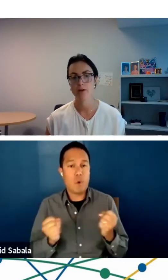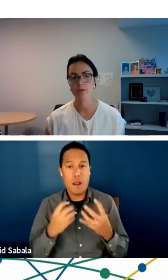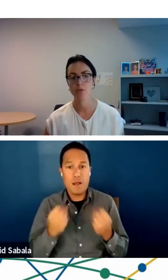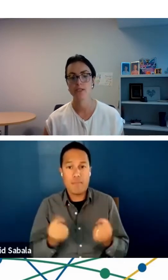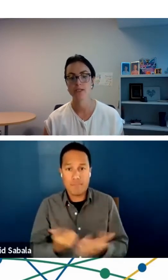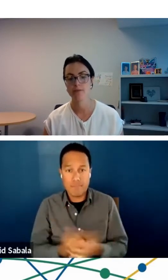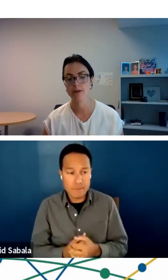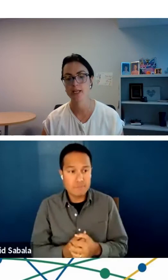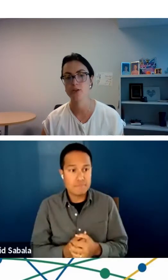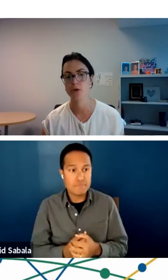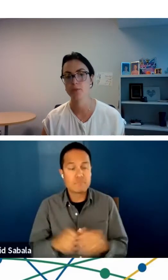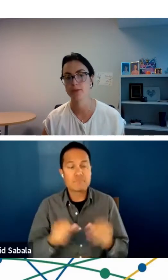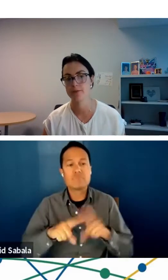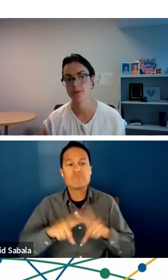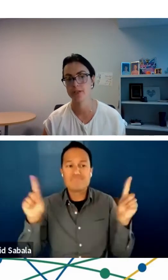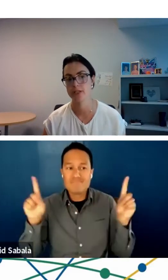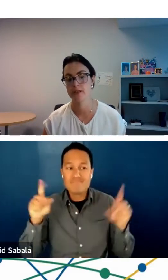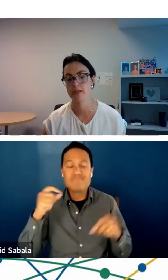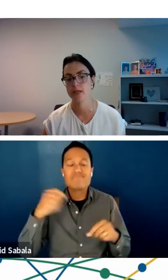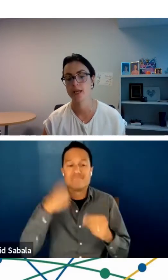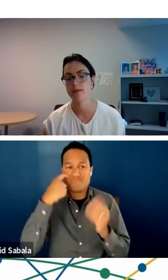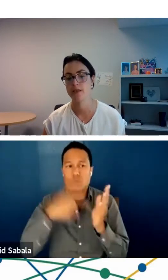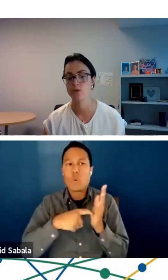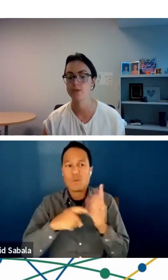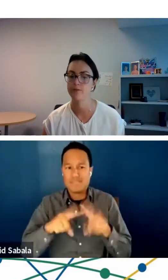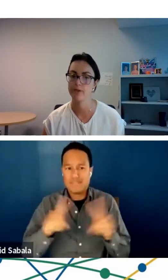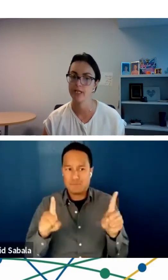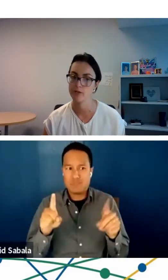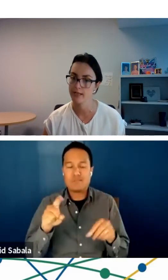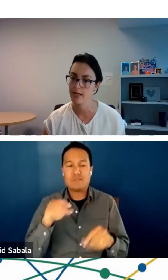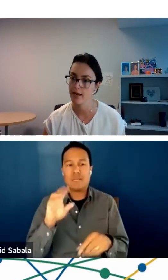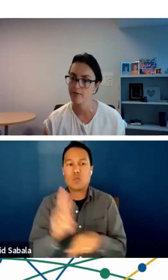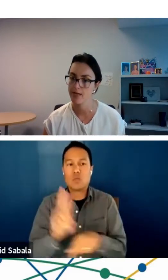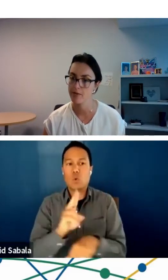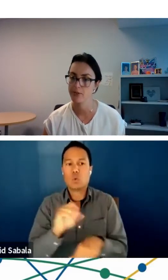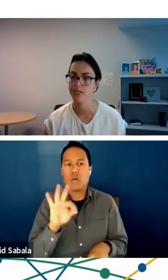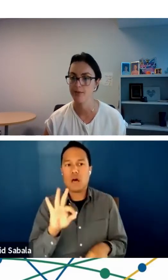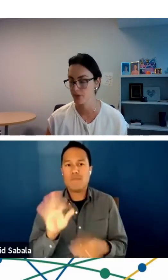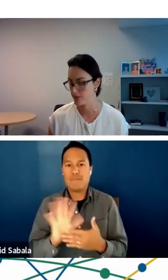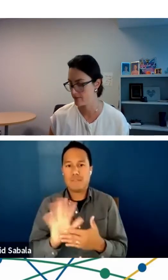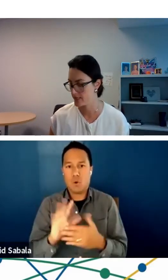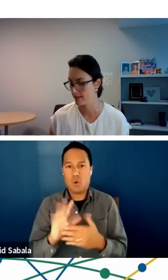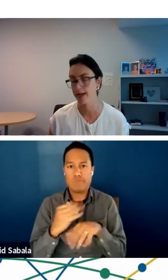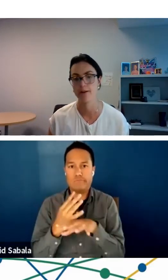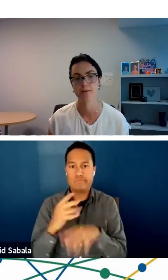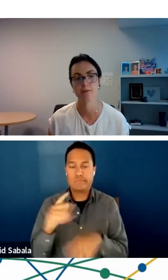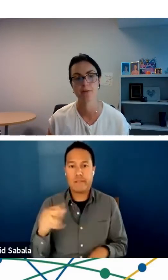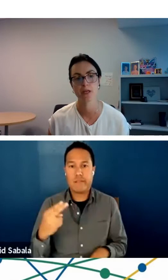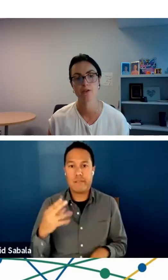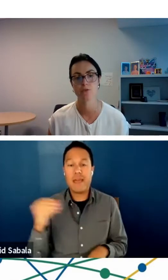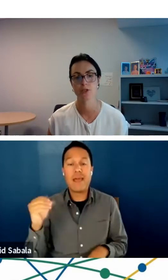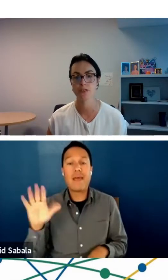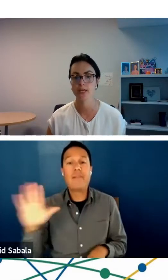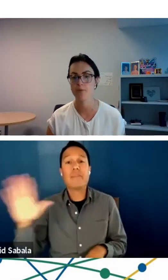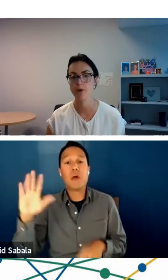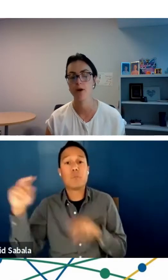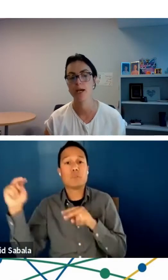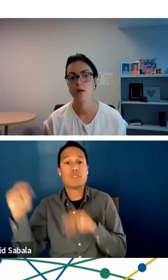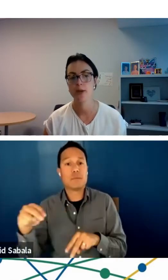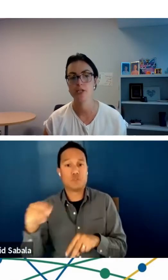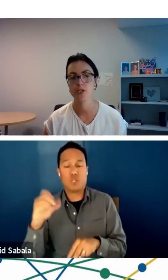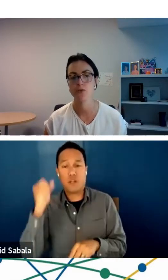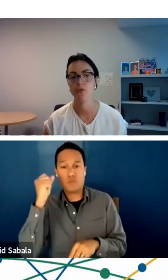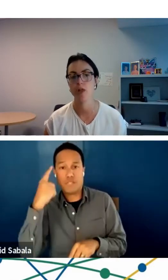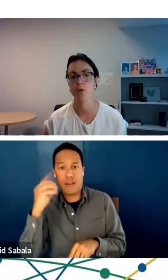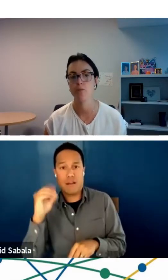However, we did find notable differences in the use of video telehealth and perceptions of telehealth. So for example,